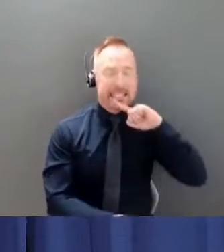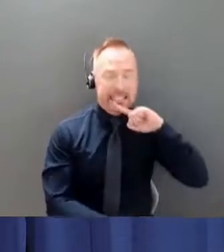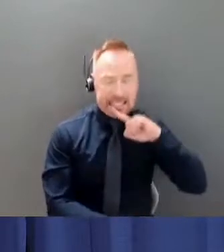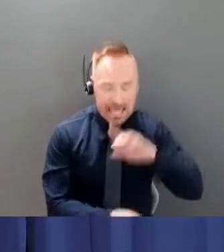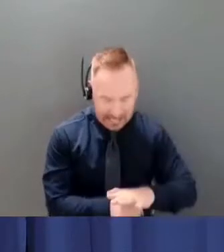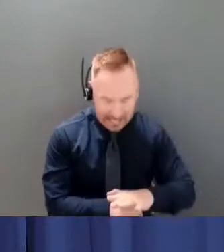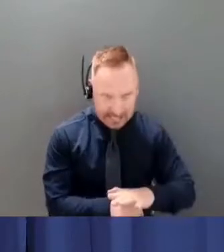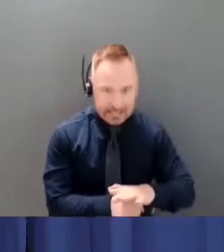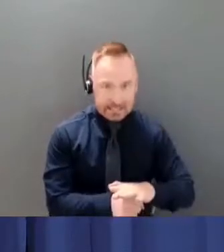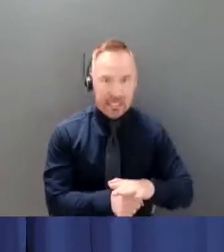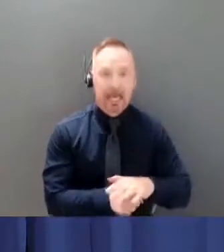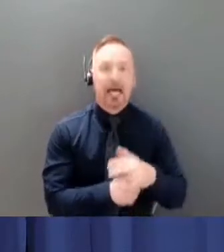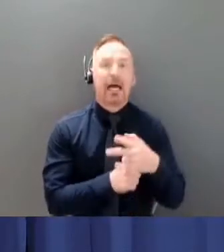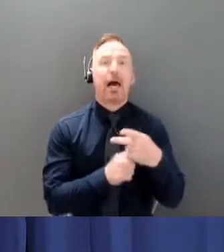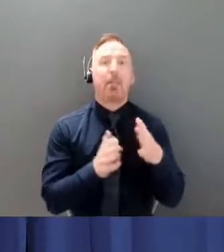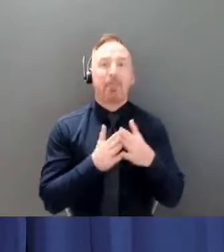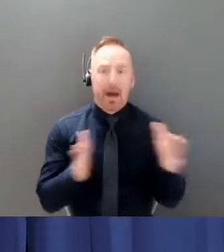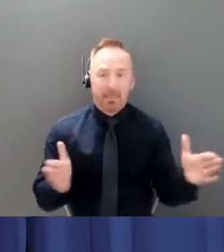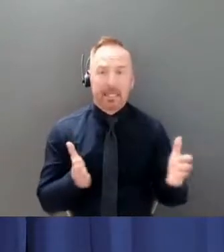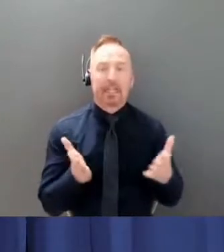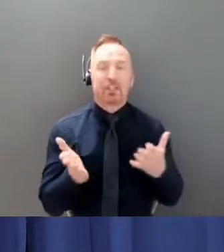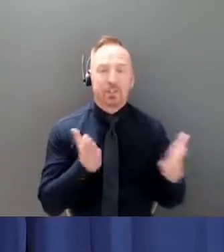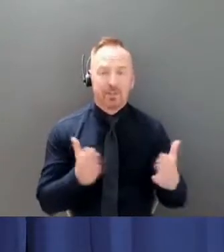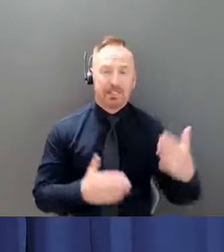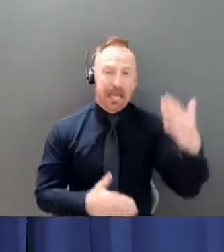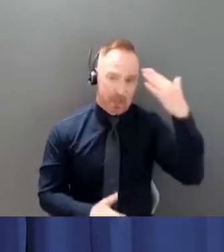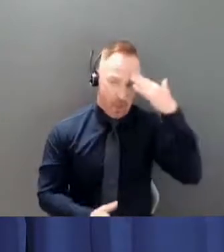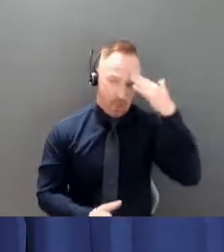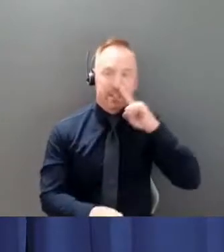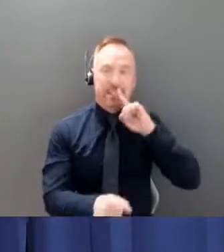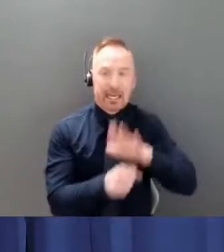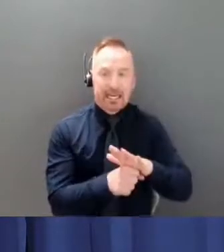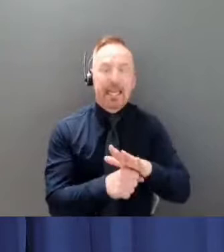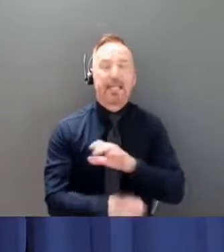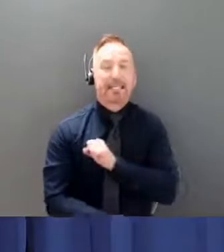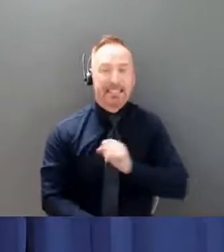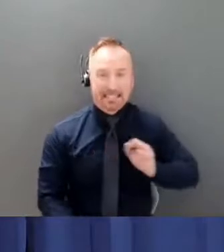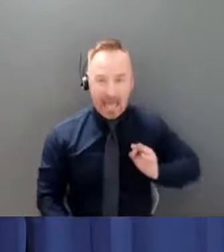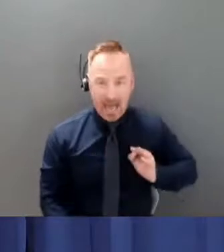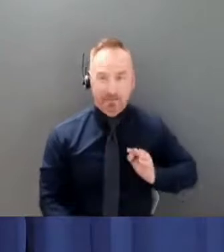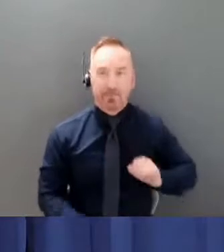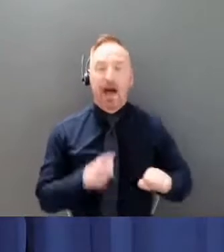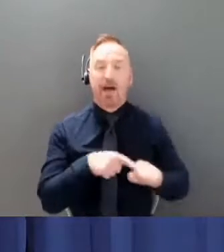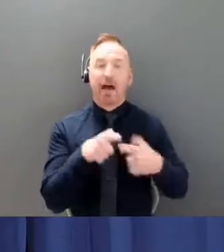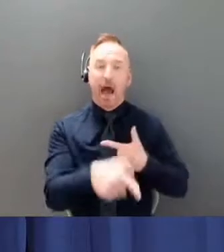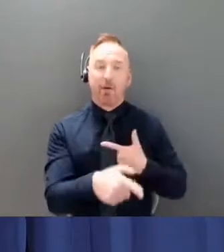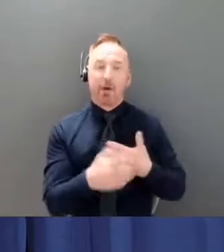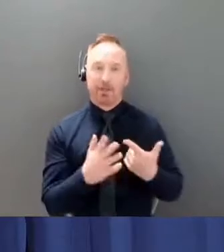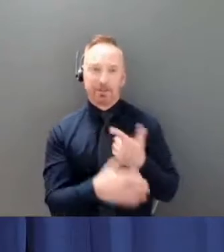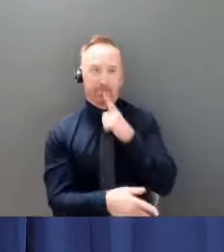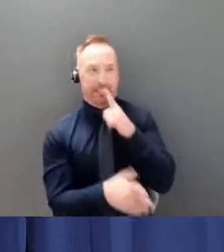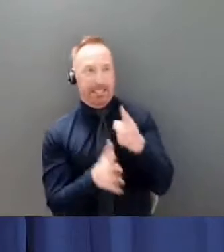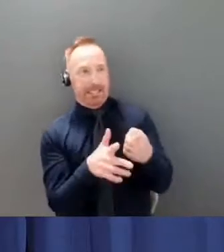the staff of the COVID response unit the nerve center of our government's COVID response